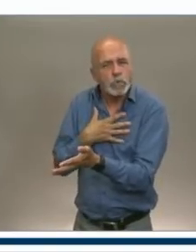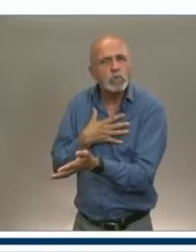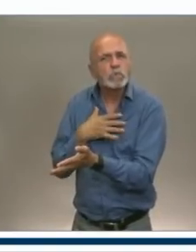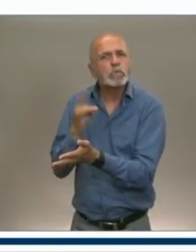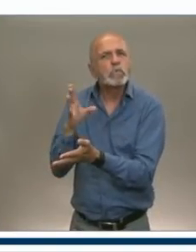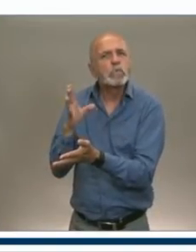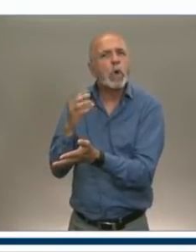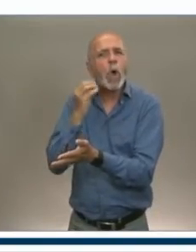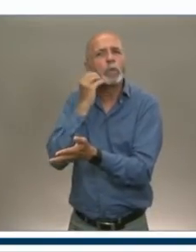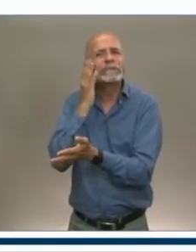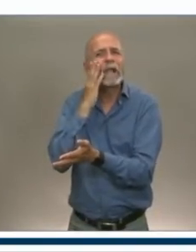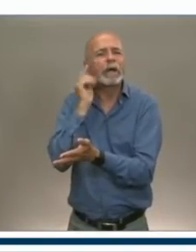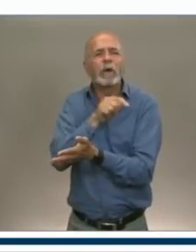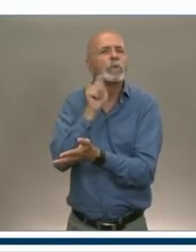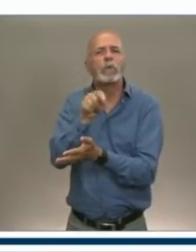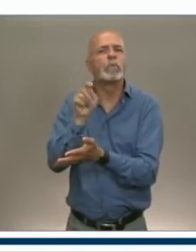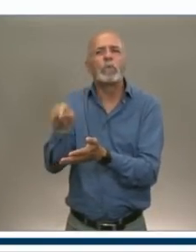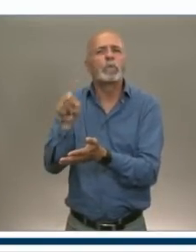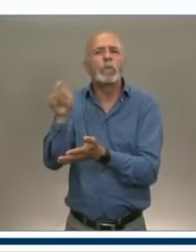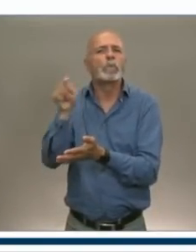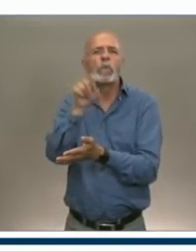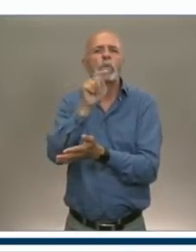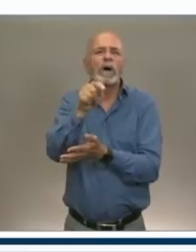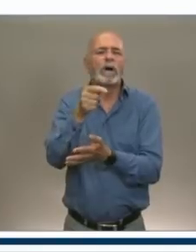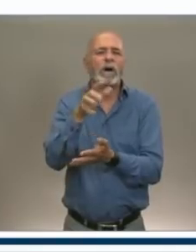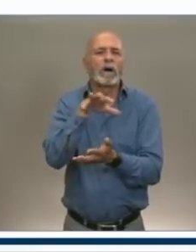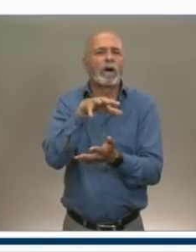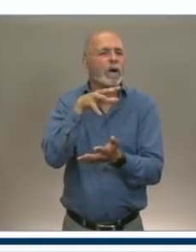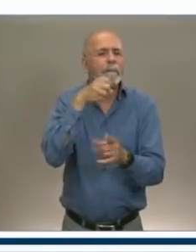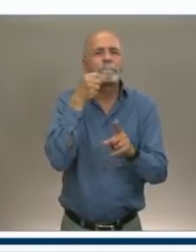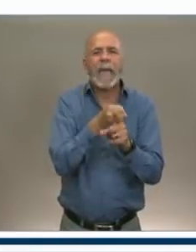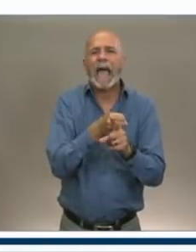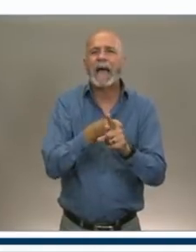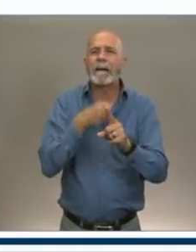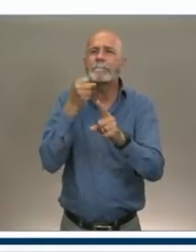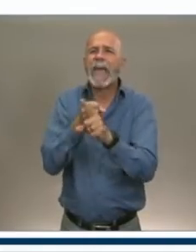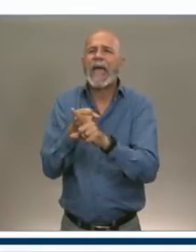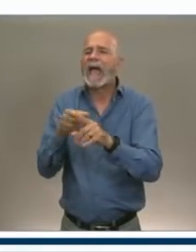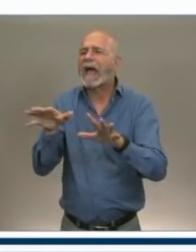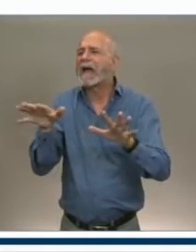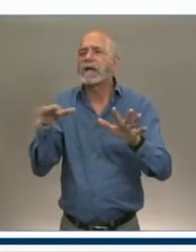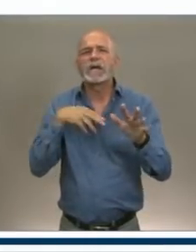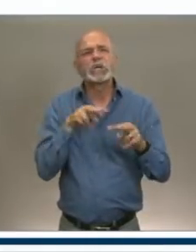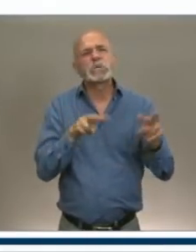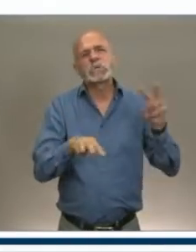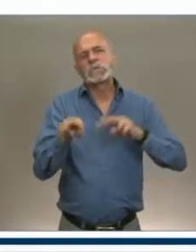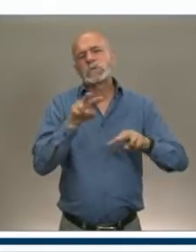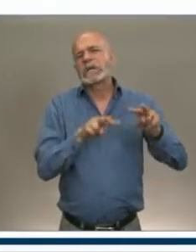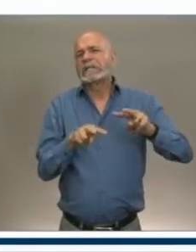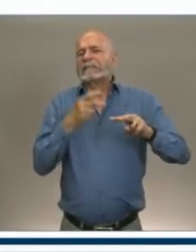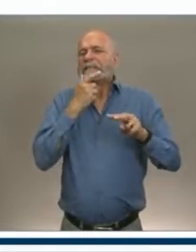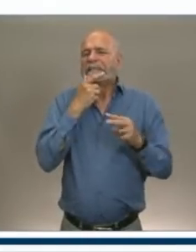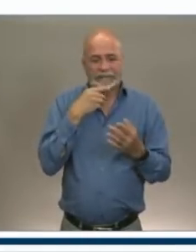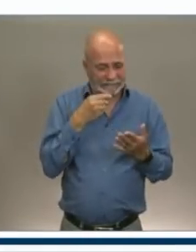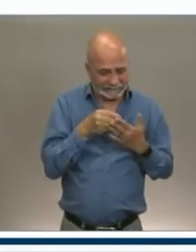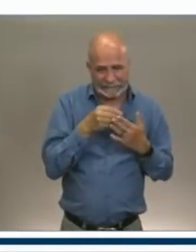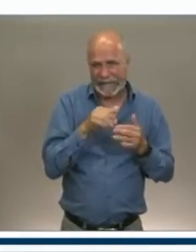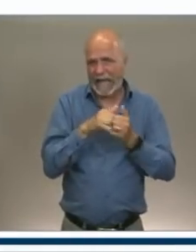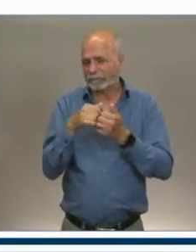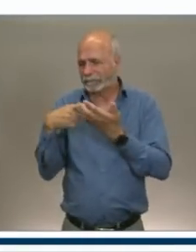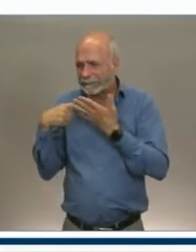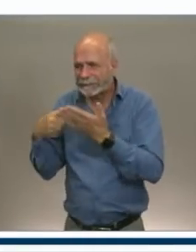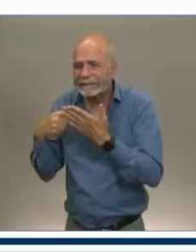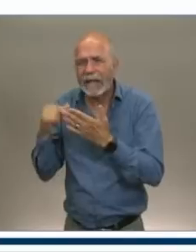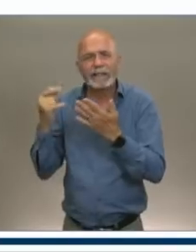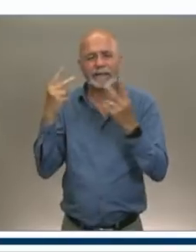and motels across the province. So from day one, when I was in discussions with our partners, I said, I want a program that's equitable.